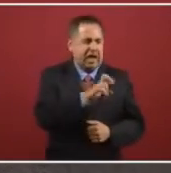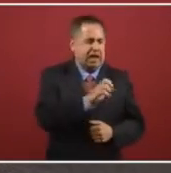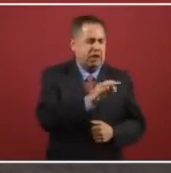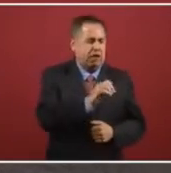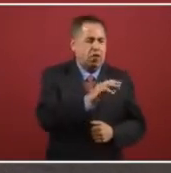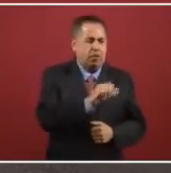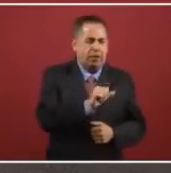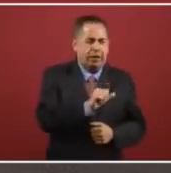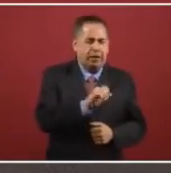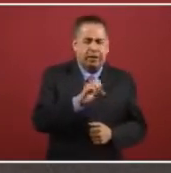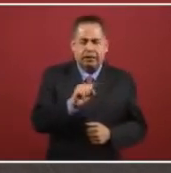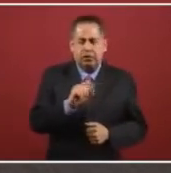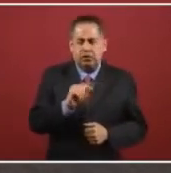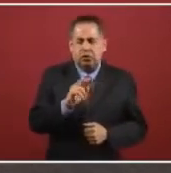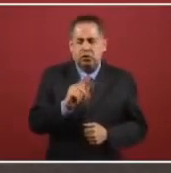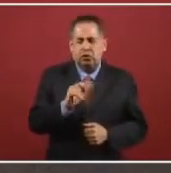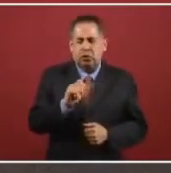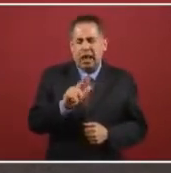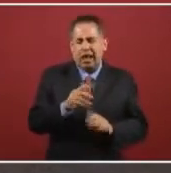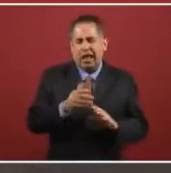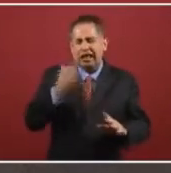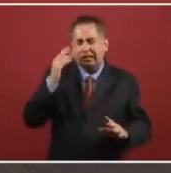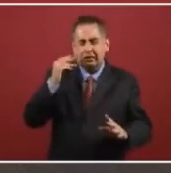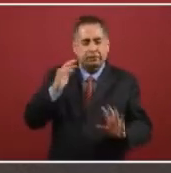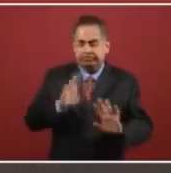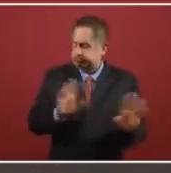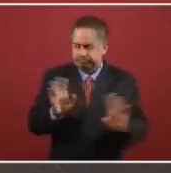And so the first thing is well-being.